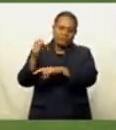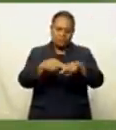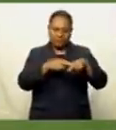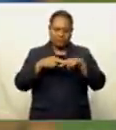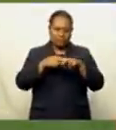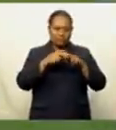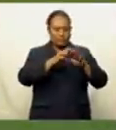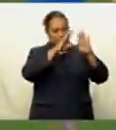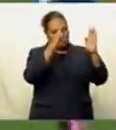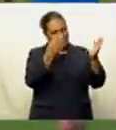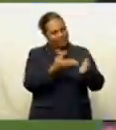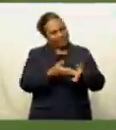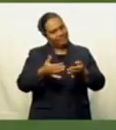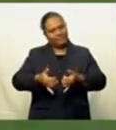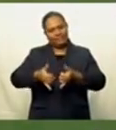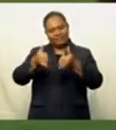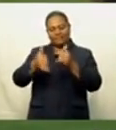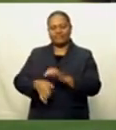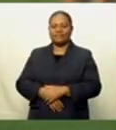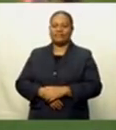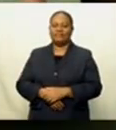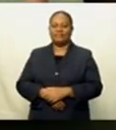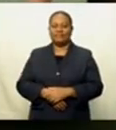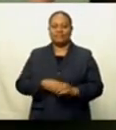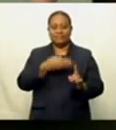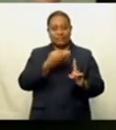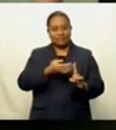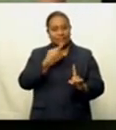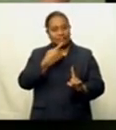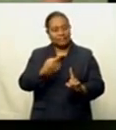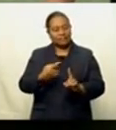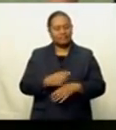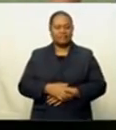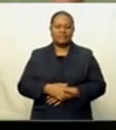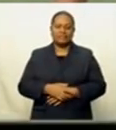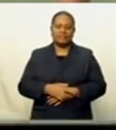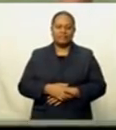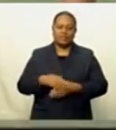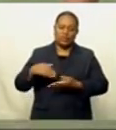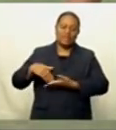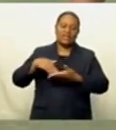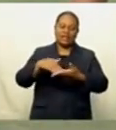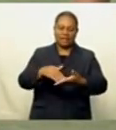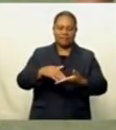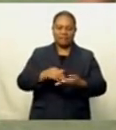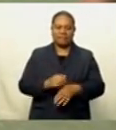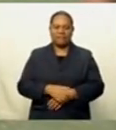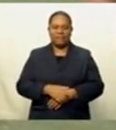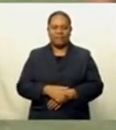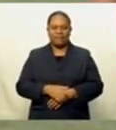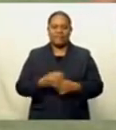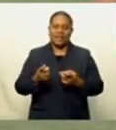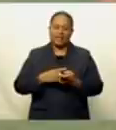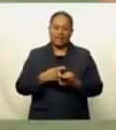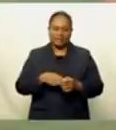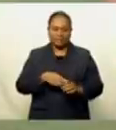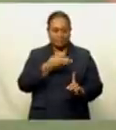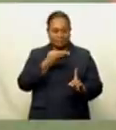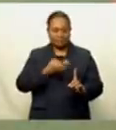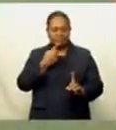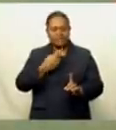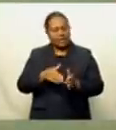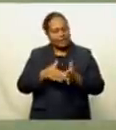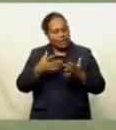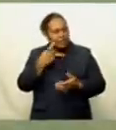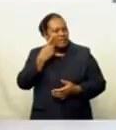at the World Cup. The 22-year-old says more practice and game time will help him. That is something that I will try and